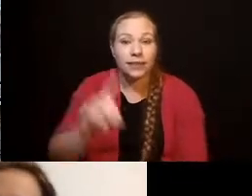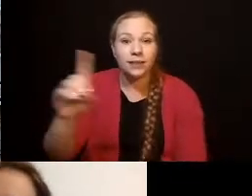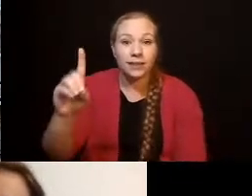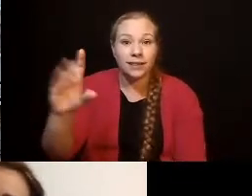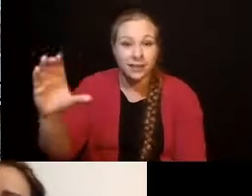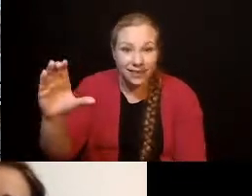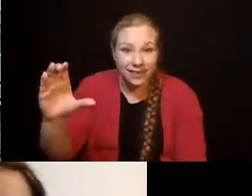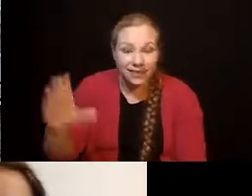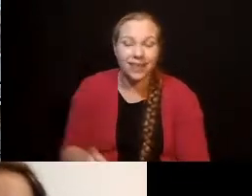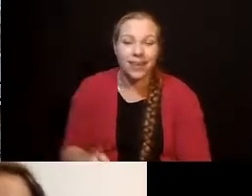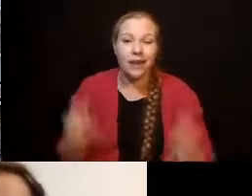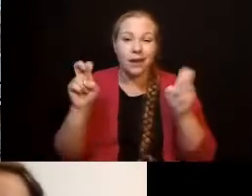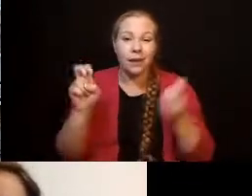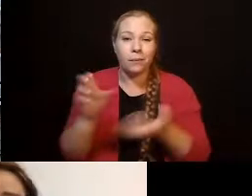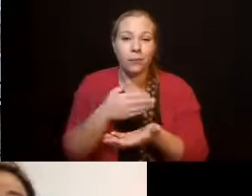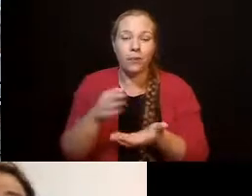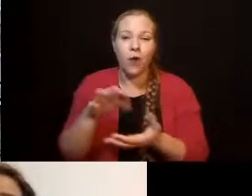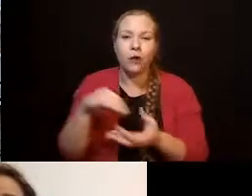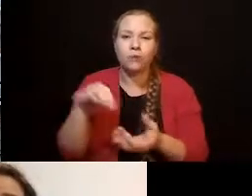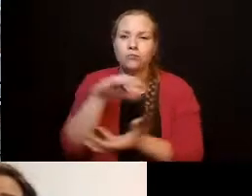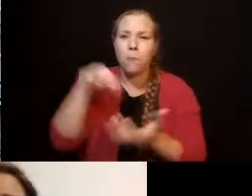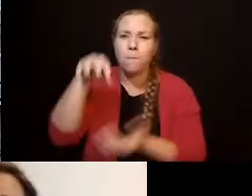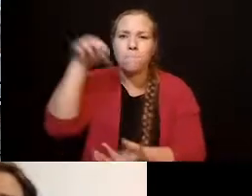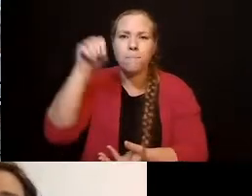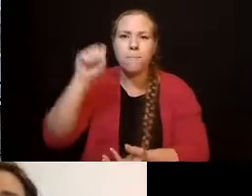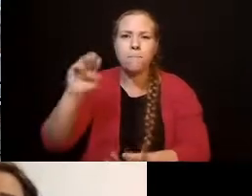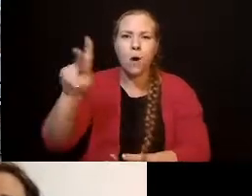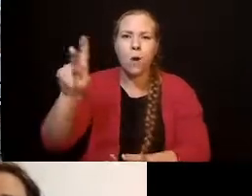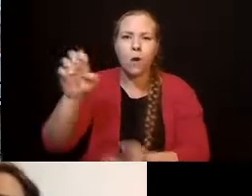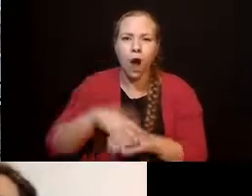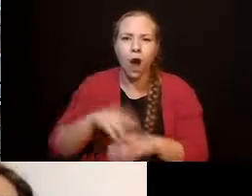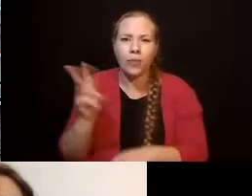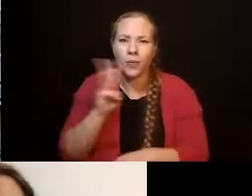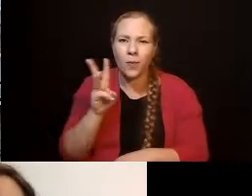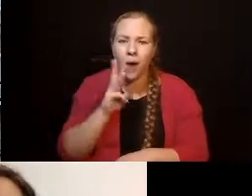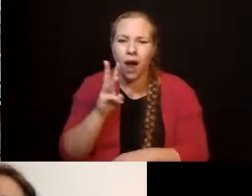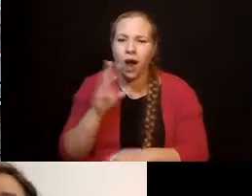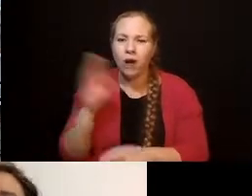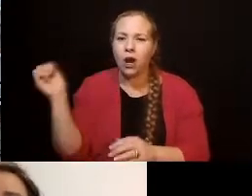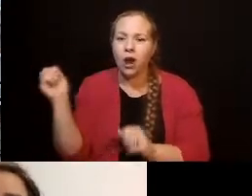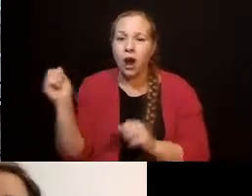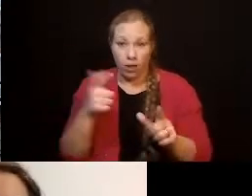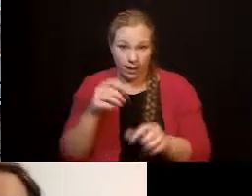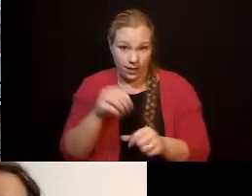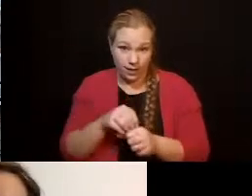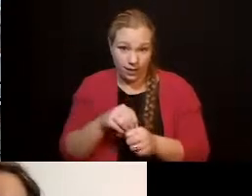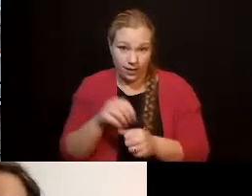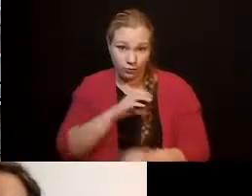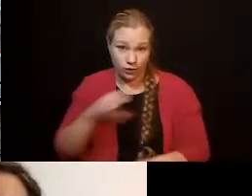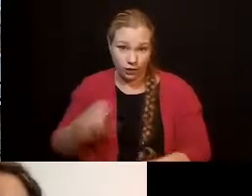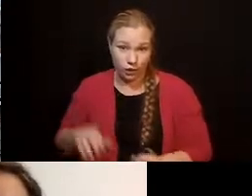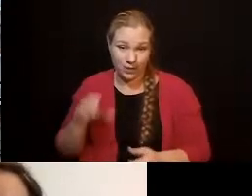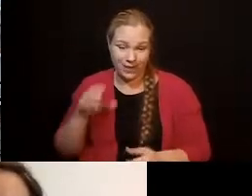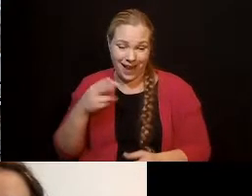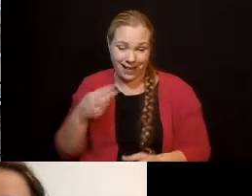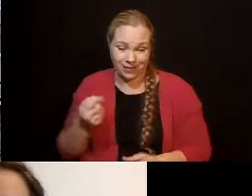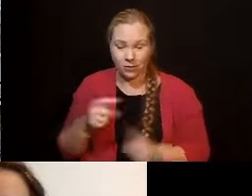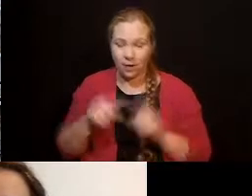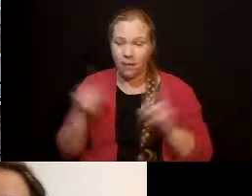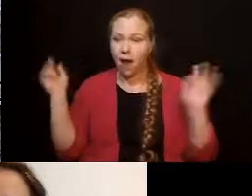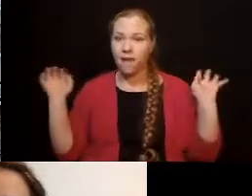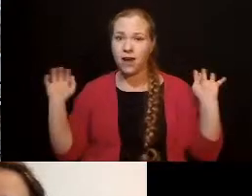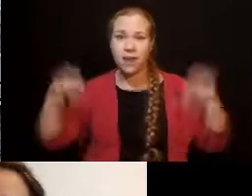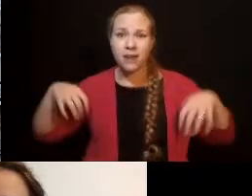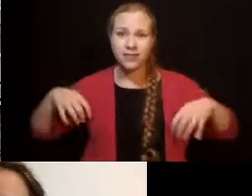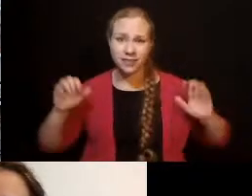And he got a standing ovation. That was the only picture I was able to get of him his senior year. And so when we first